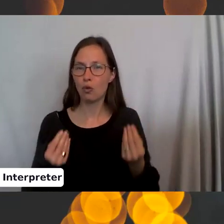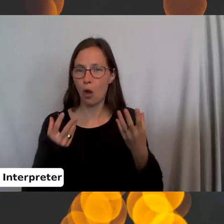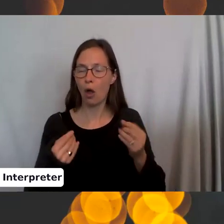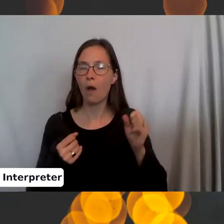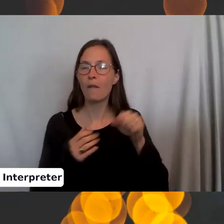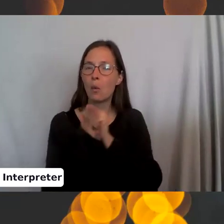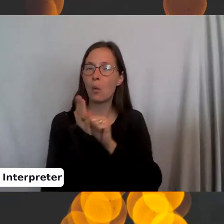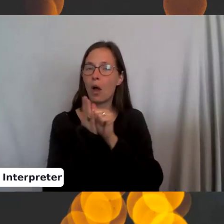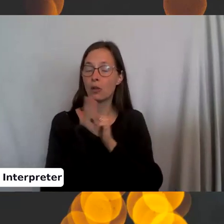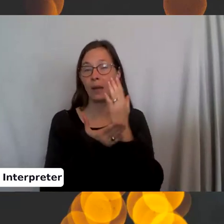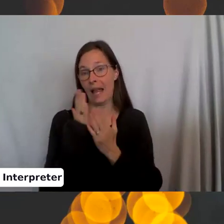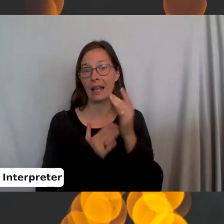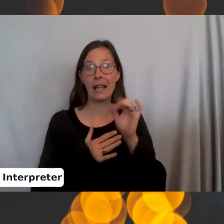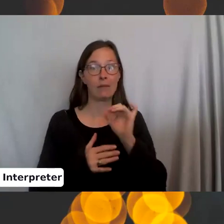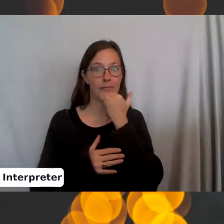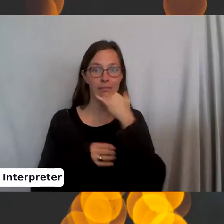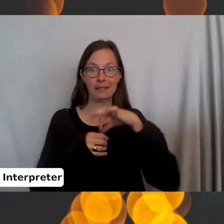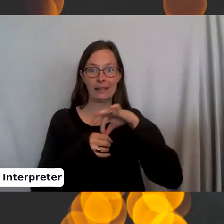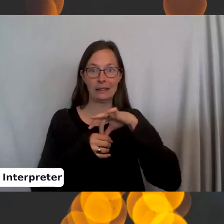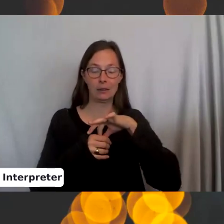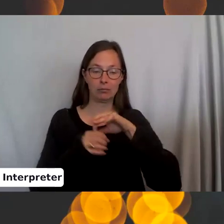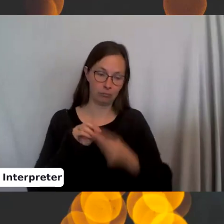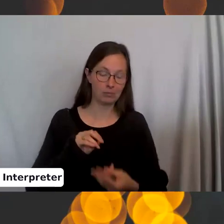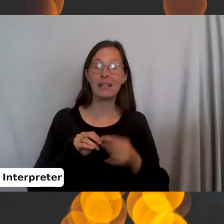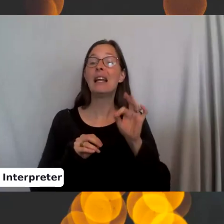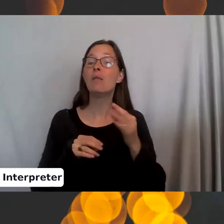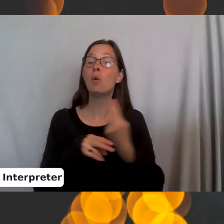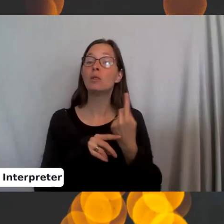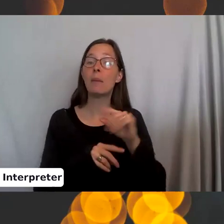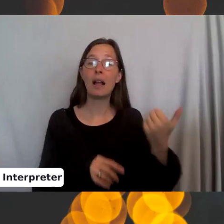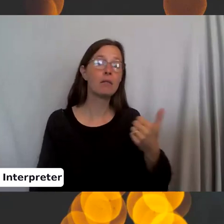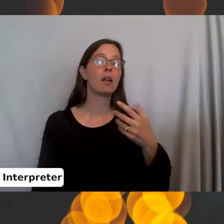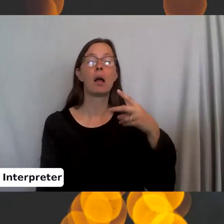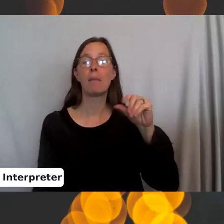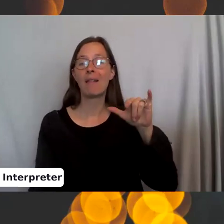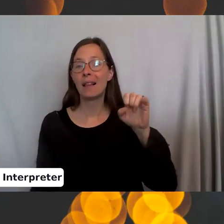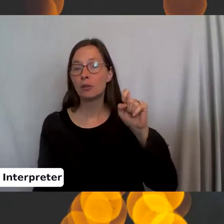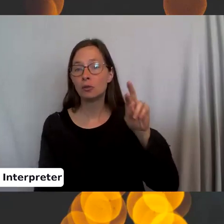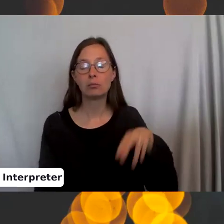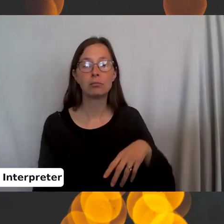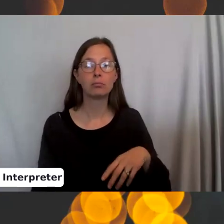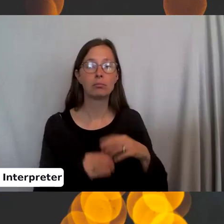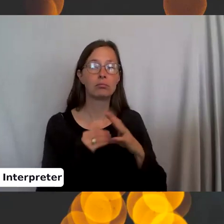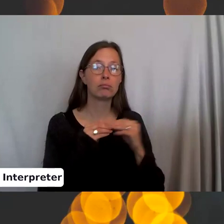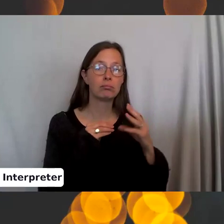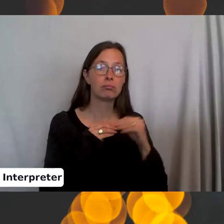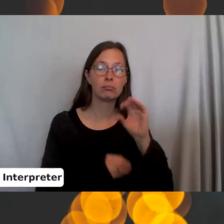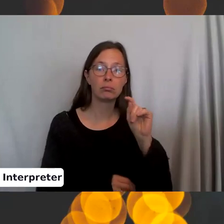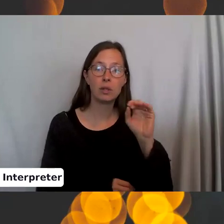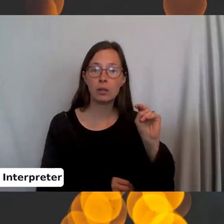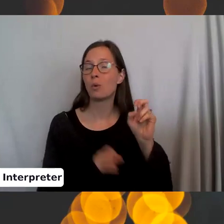it. Um, if you make it out of something more like polyester or cotton, you can literally wash it in the washing machine. Um,